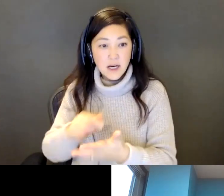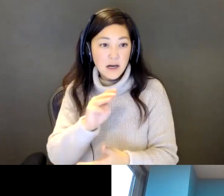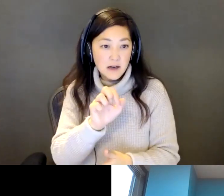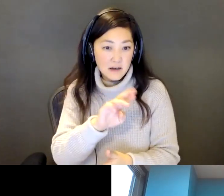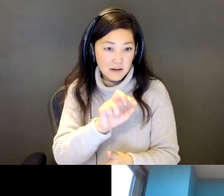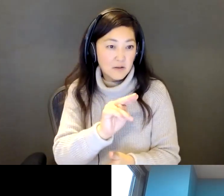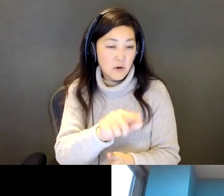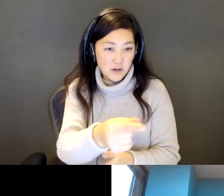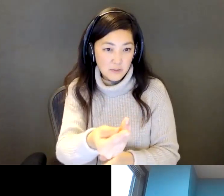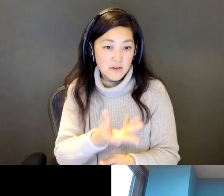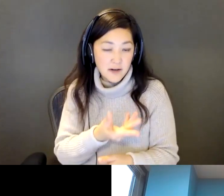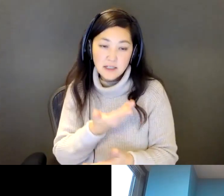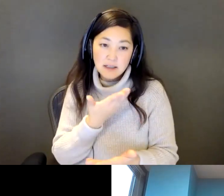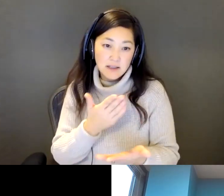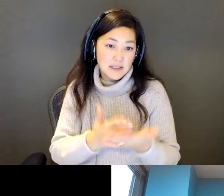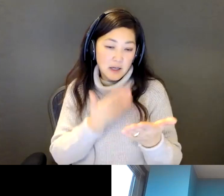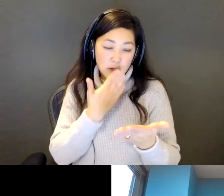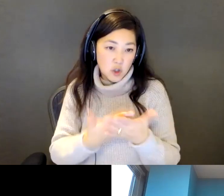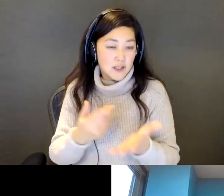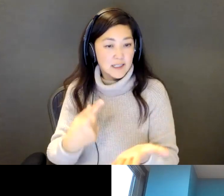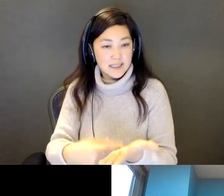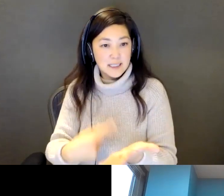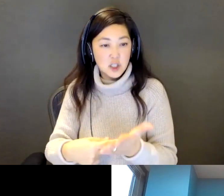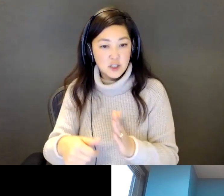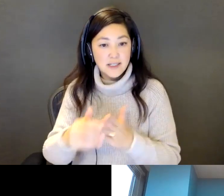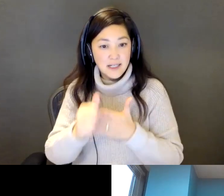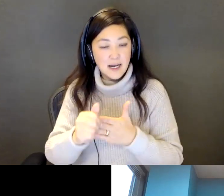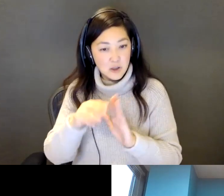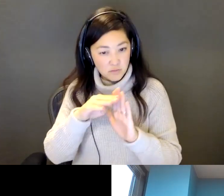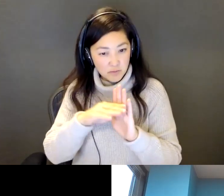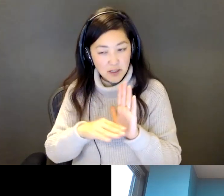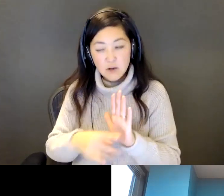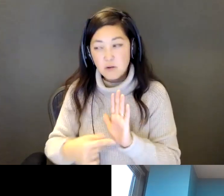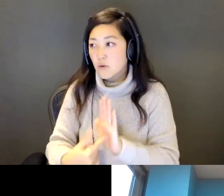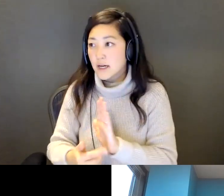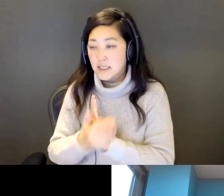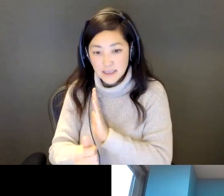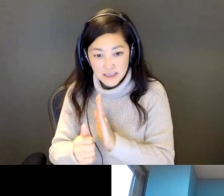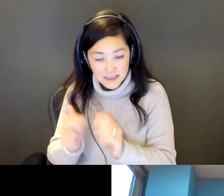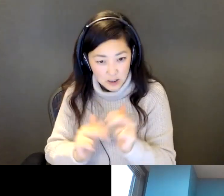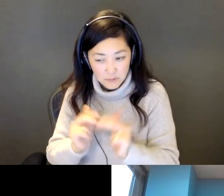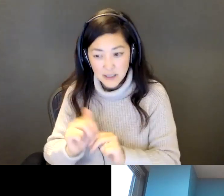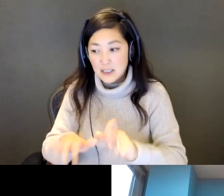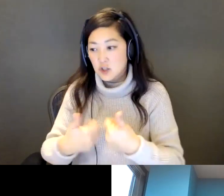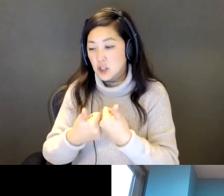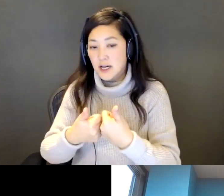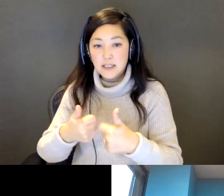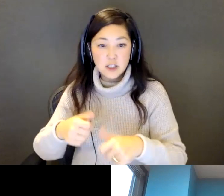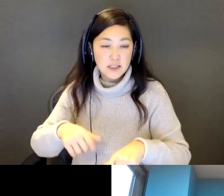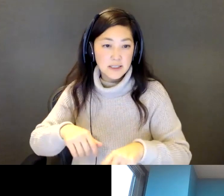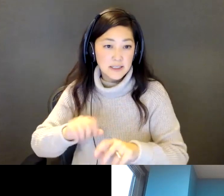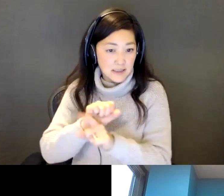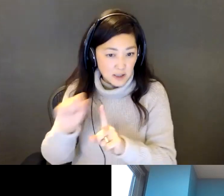some great conversation guides to get started, and so some of them included skill building, challenging situations, storytelling,